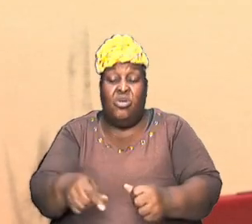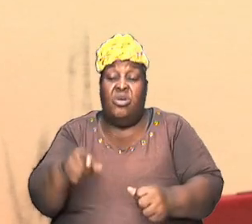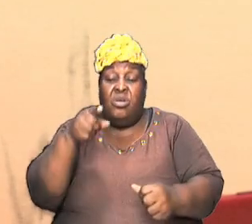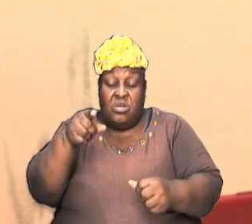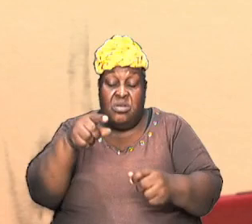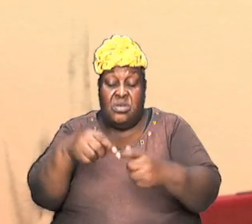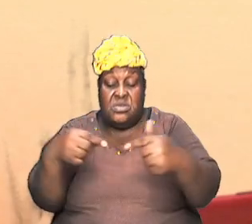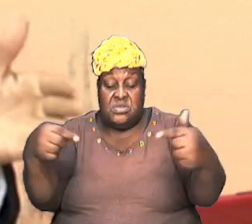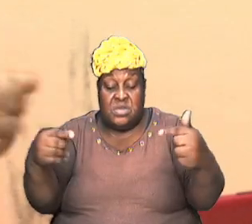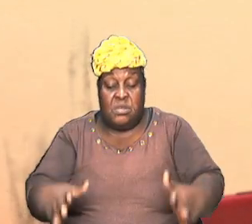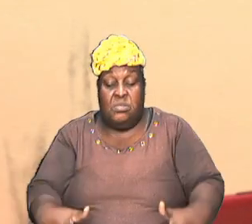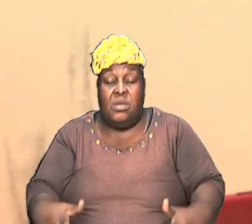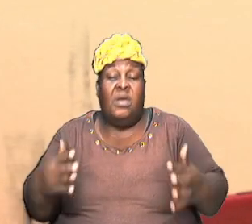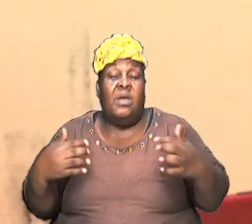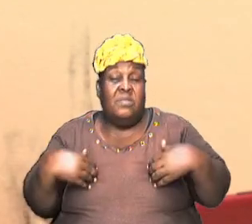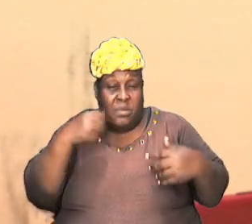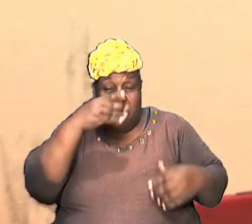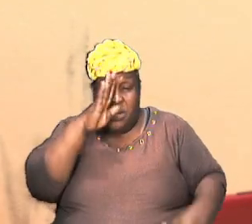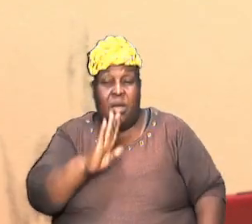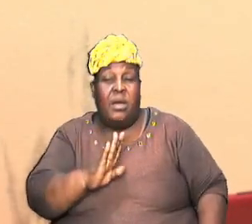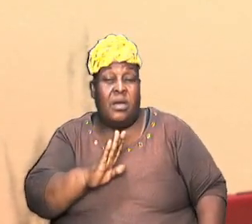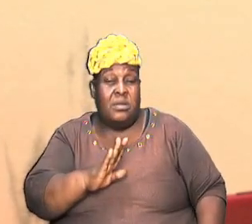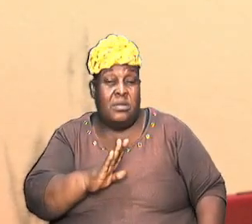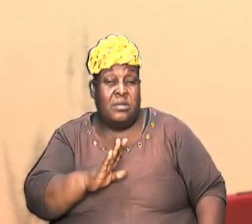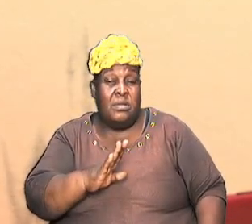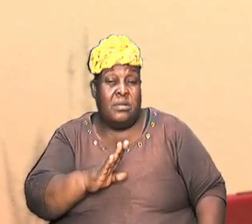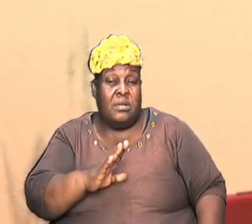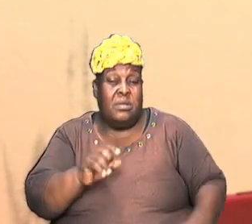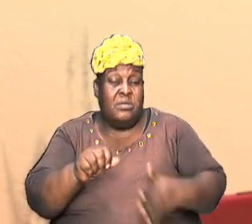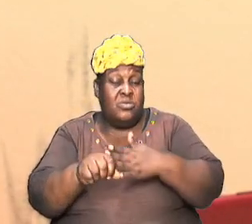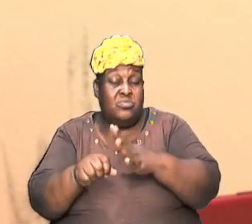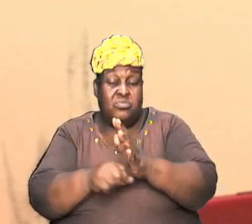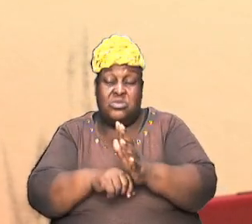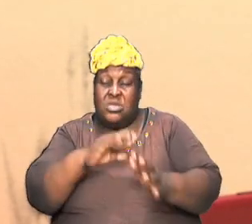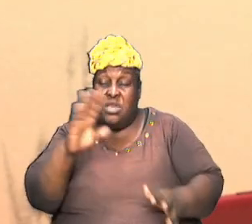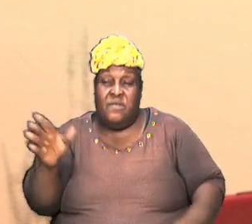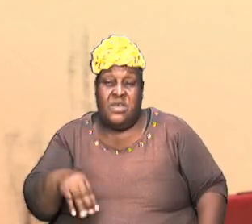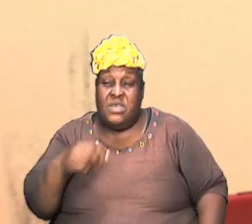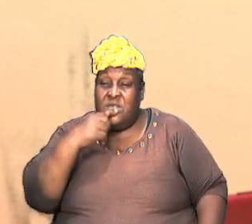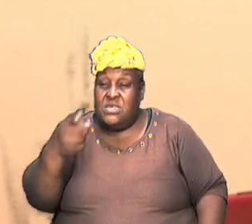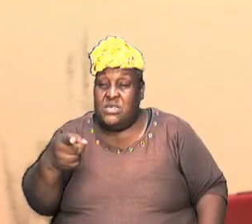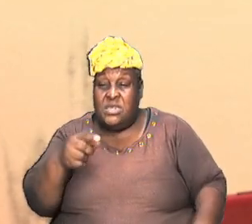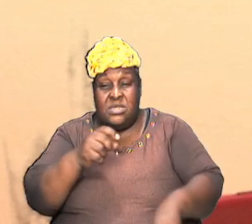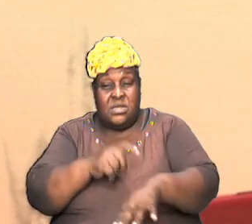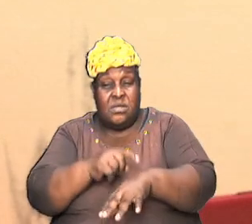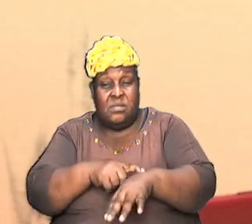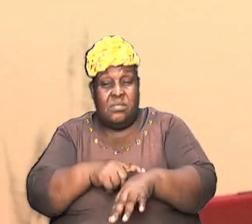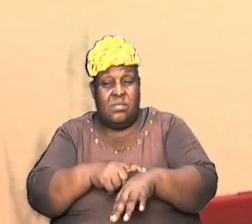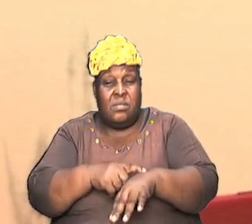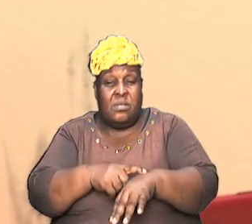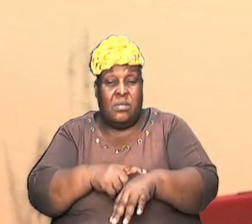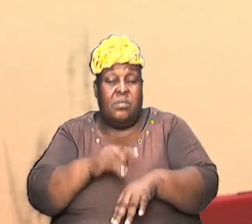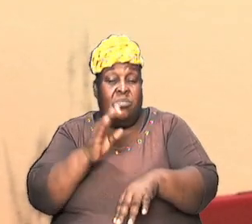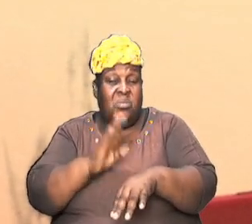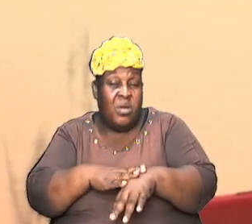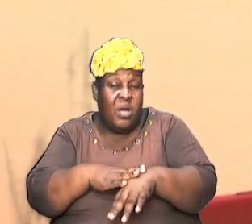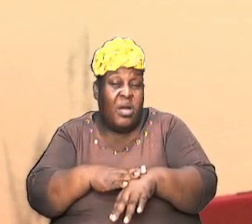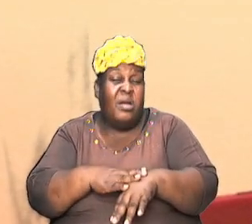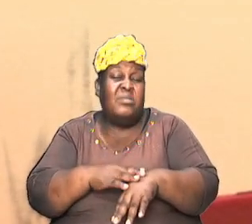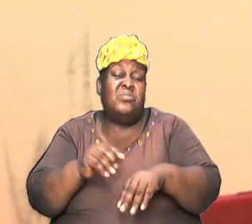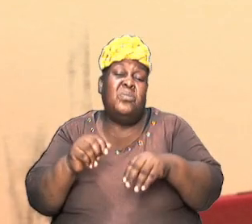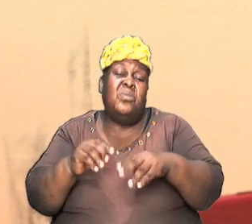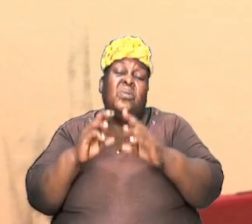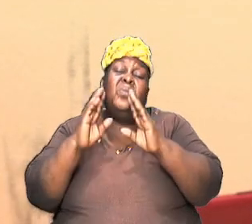as I said earlier the scriptures did not declare that at the time but on his way